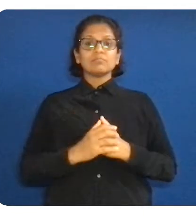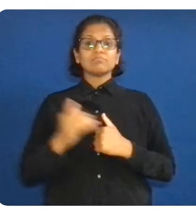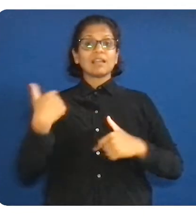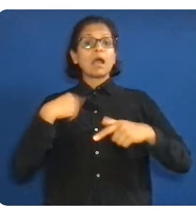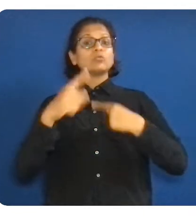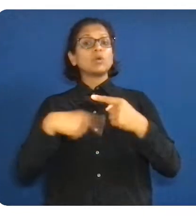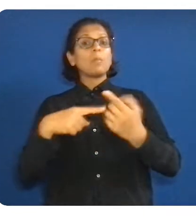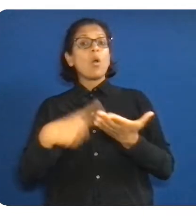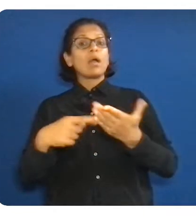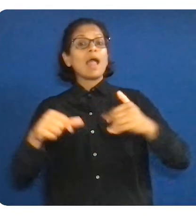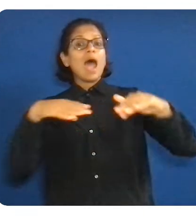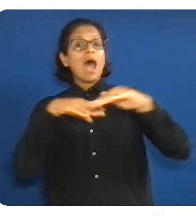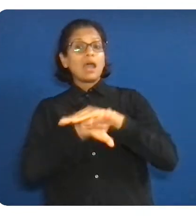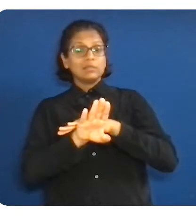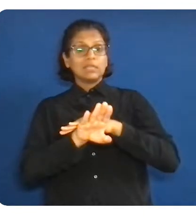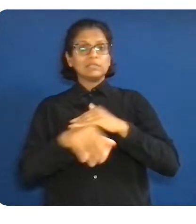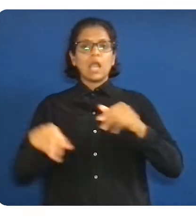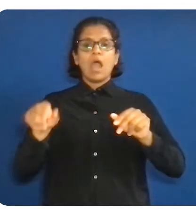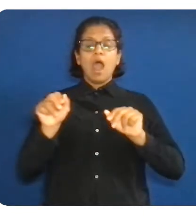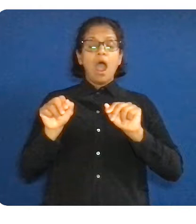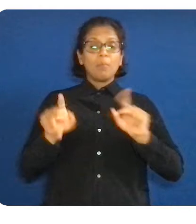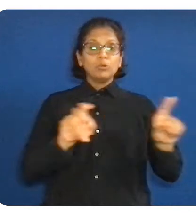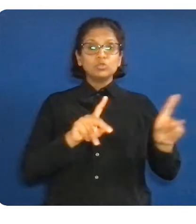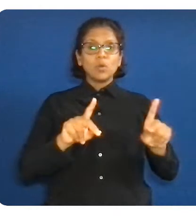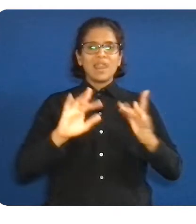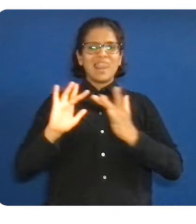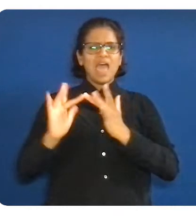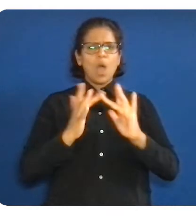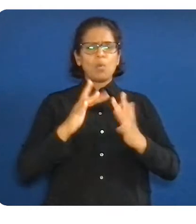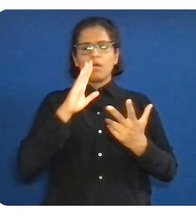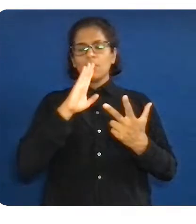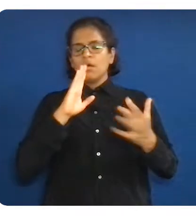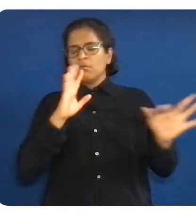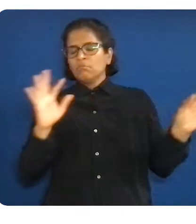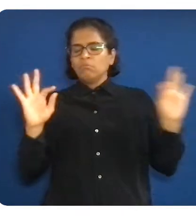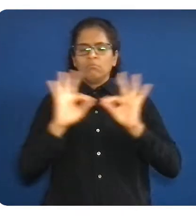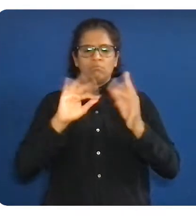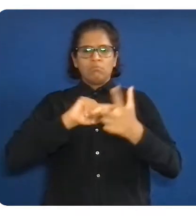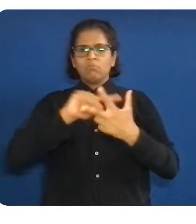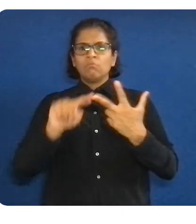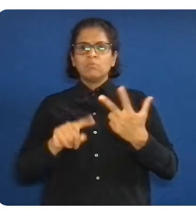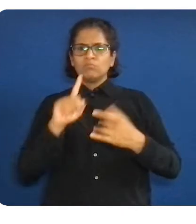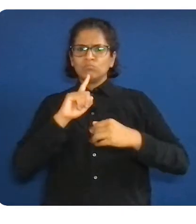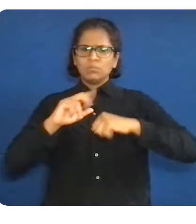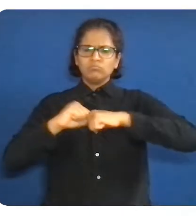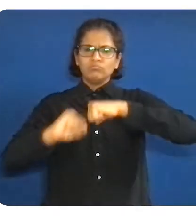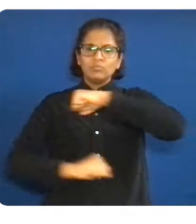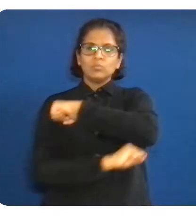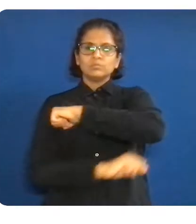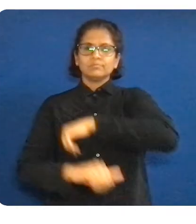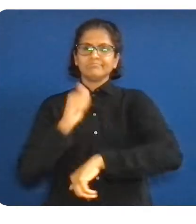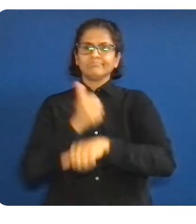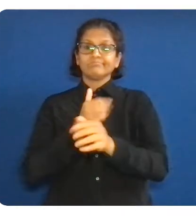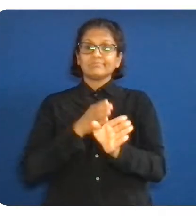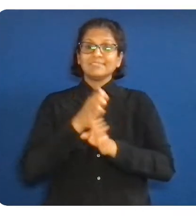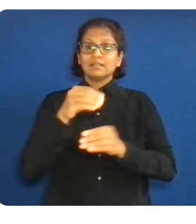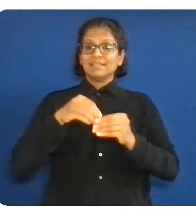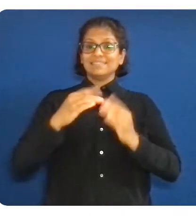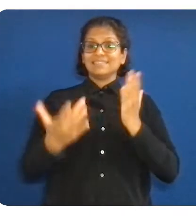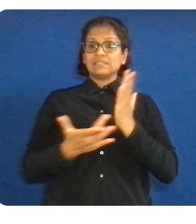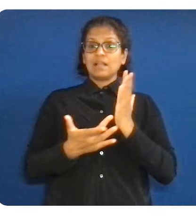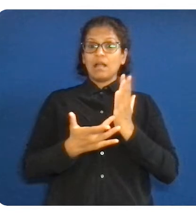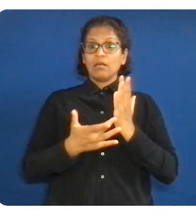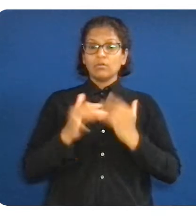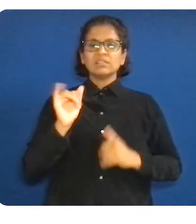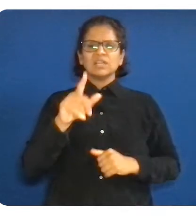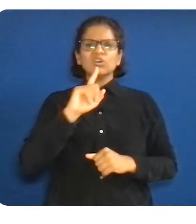that's especially true for folks like me who come from non-traditional backgrounds. Too many people from